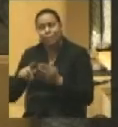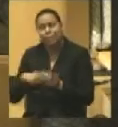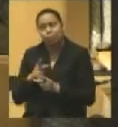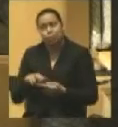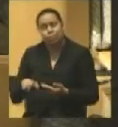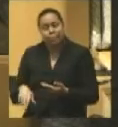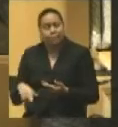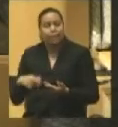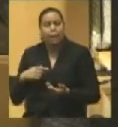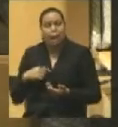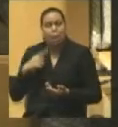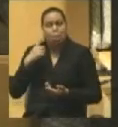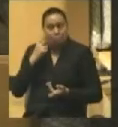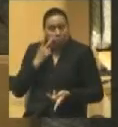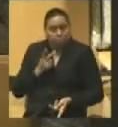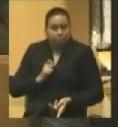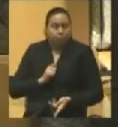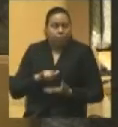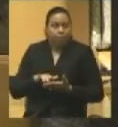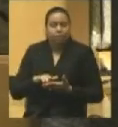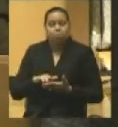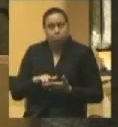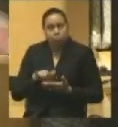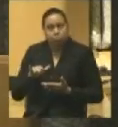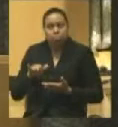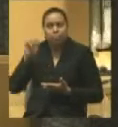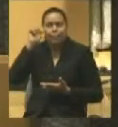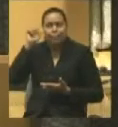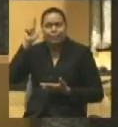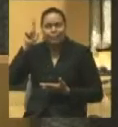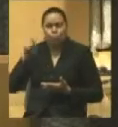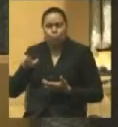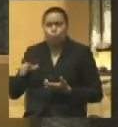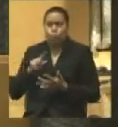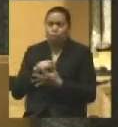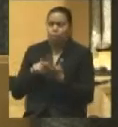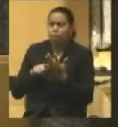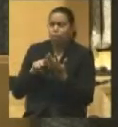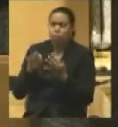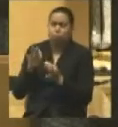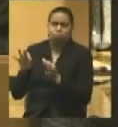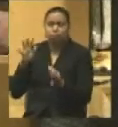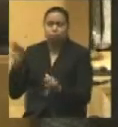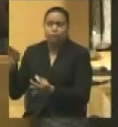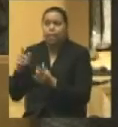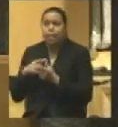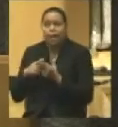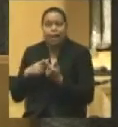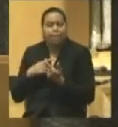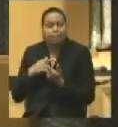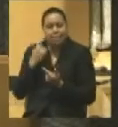And I thought, well, the Lincoln administration is supposed to have made all of these arbitrary arrests. And you had the idea